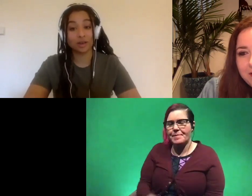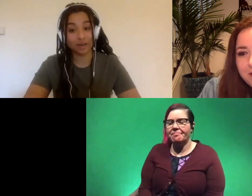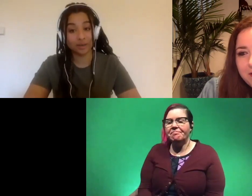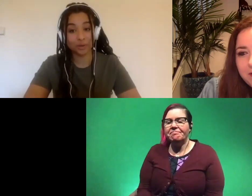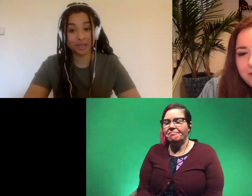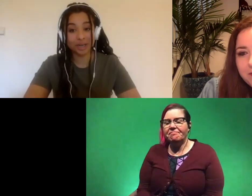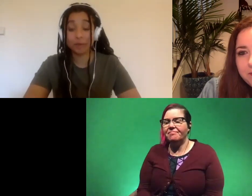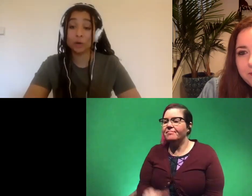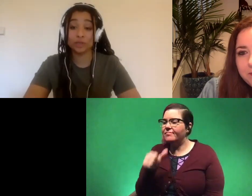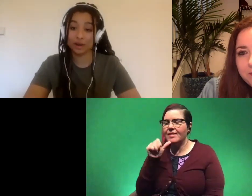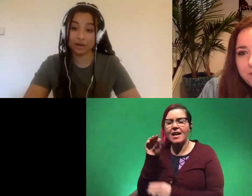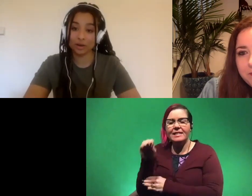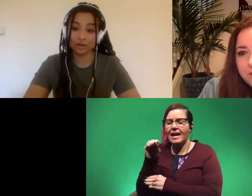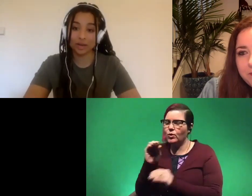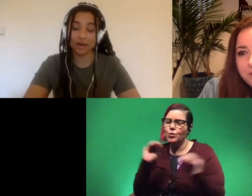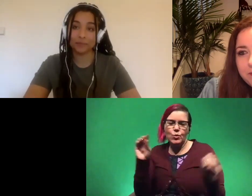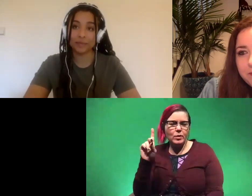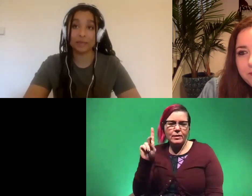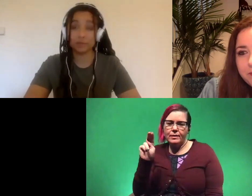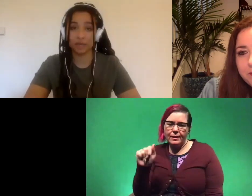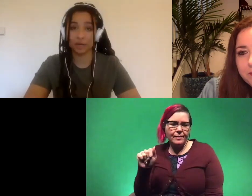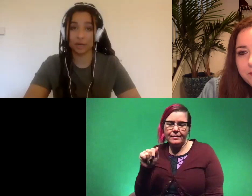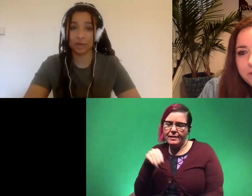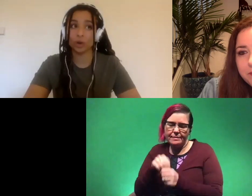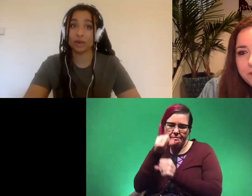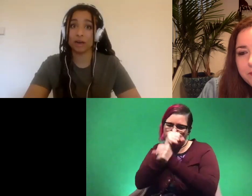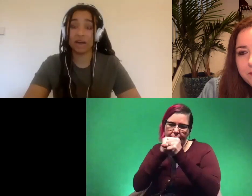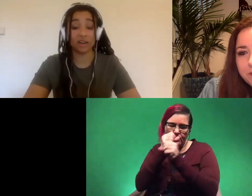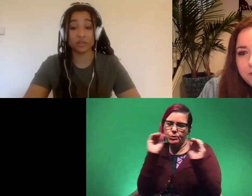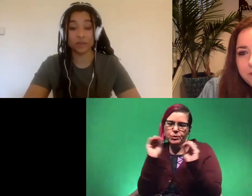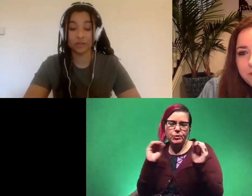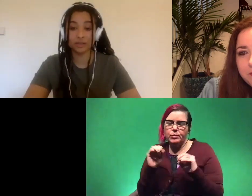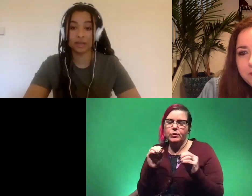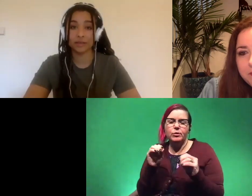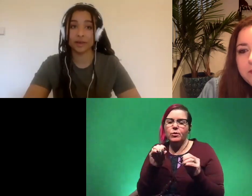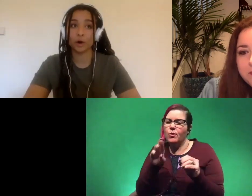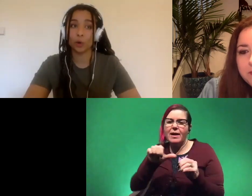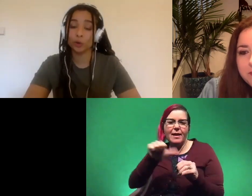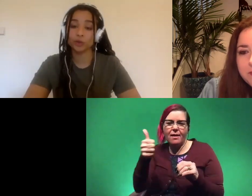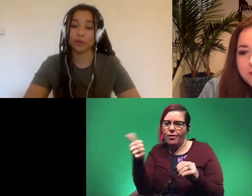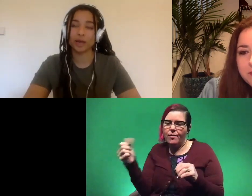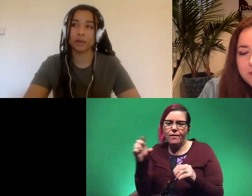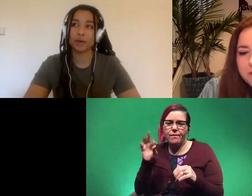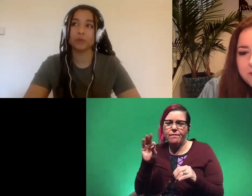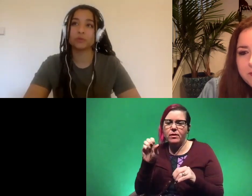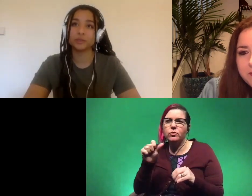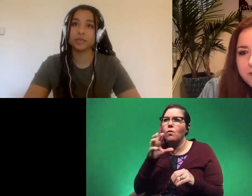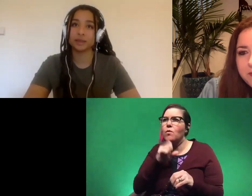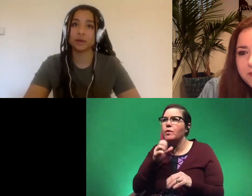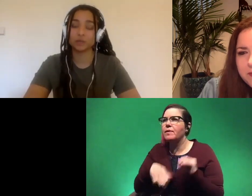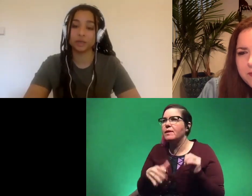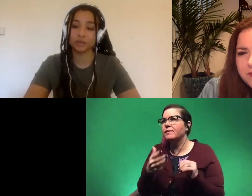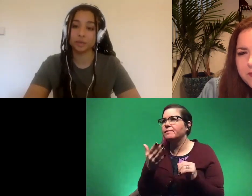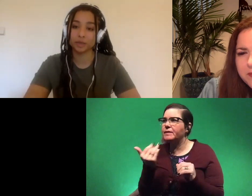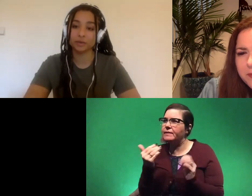not dinosaur dna but no dna at all um in mosquitoes or in any other fossils that are older than about 15